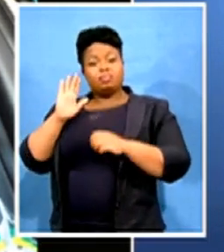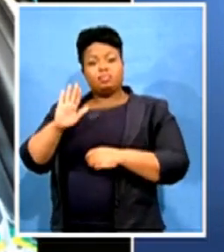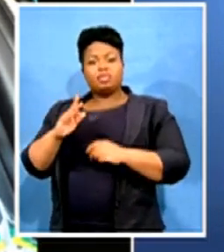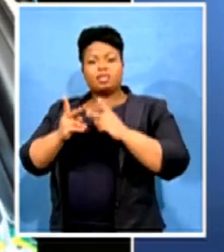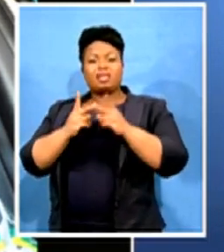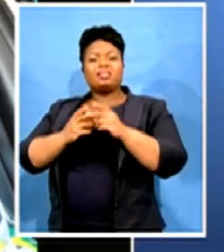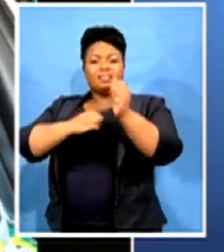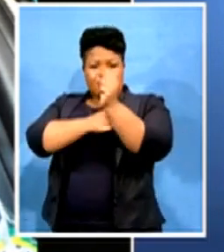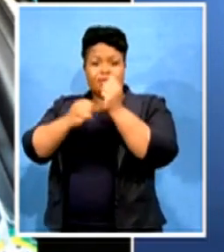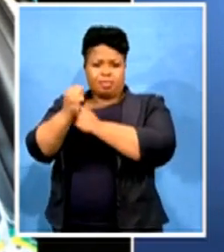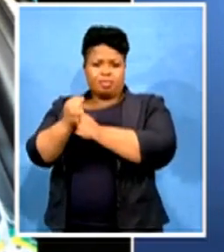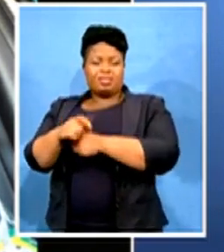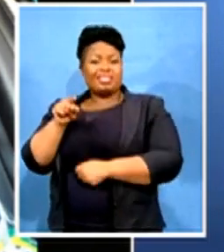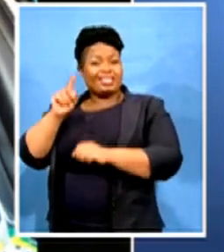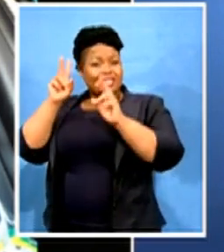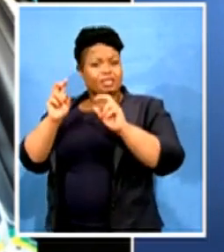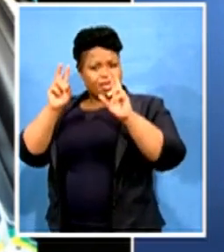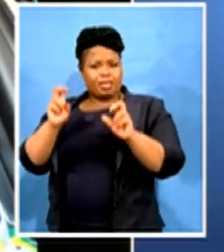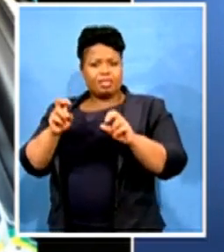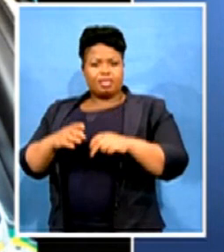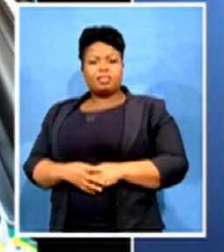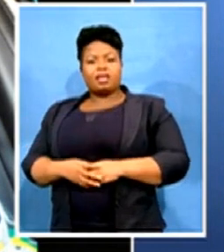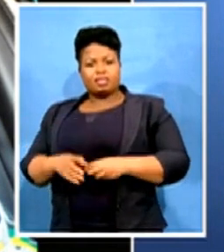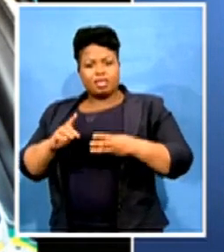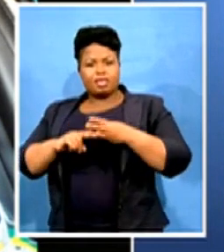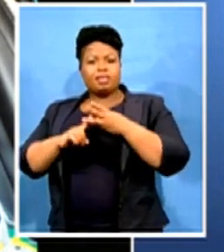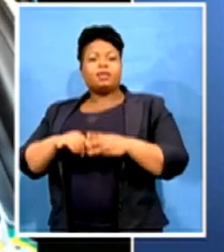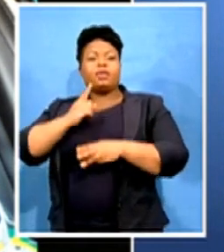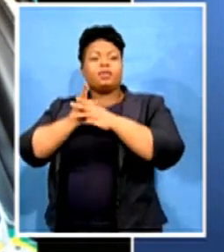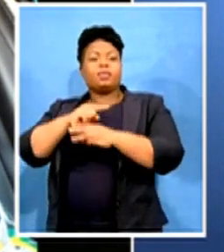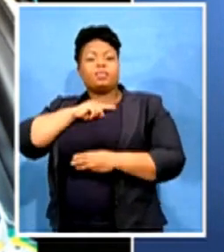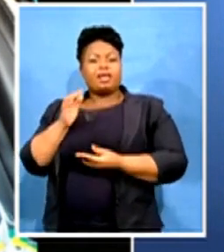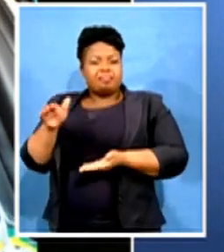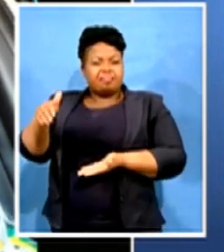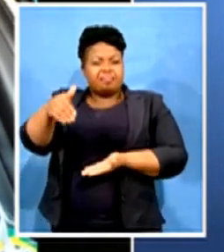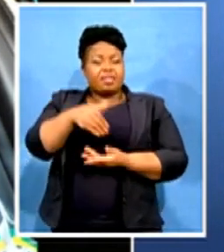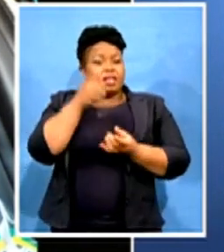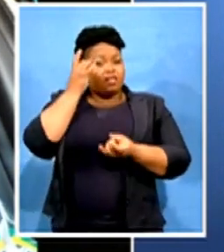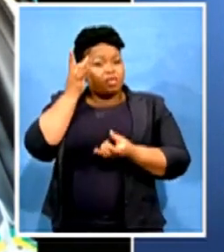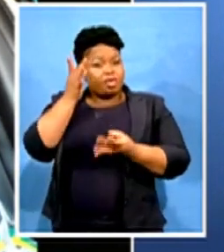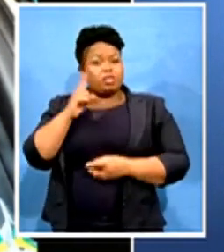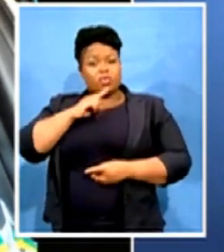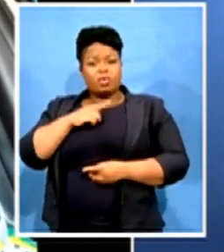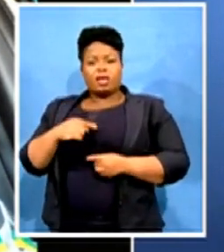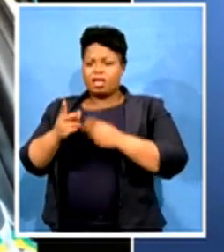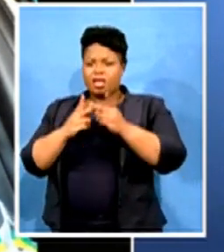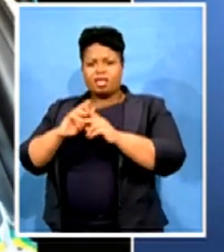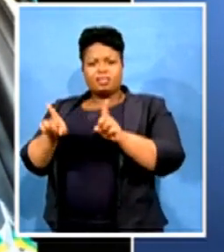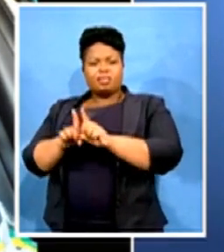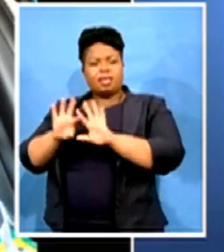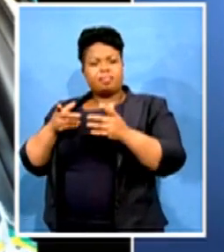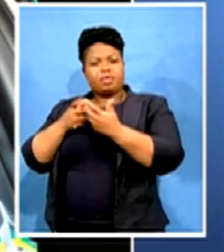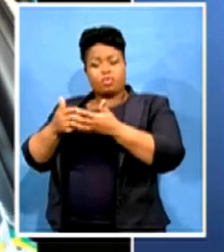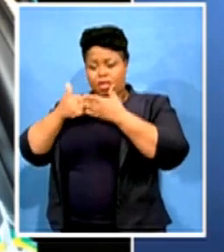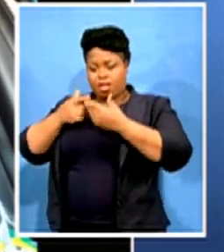the national structure will just do a collection of information for purpose of also applying their mind in assisting us. But we are the league of